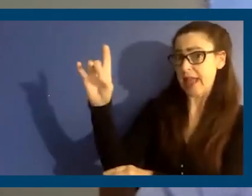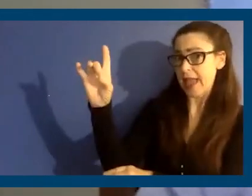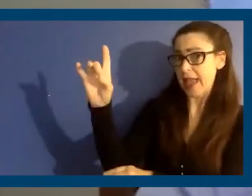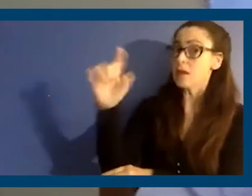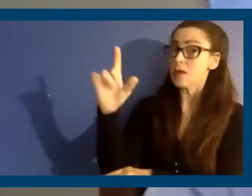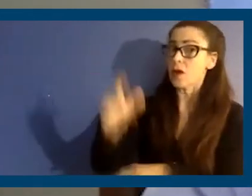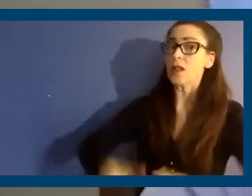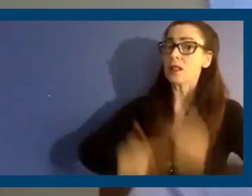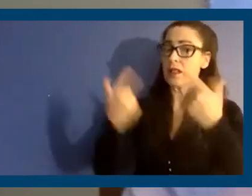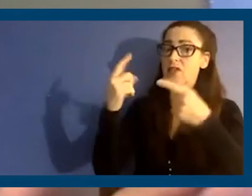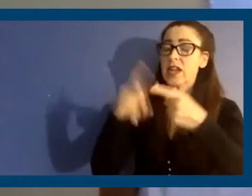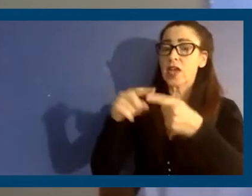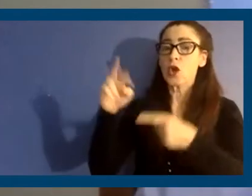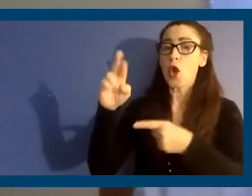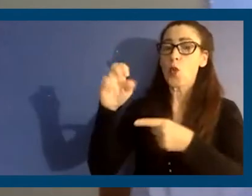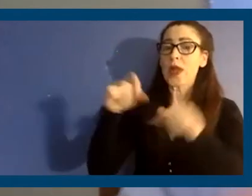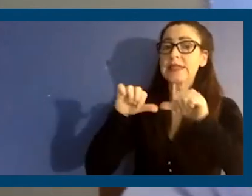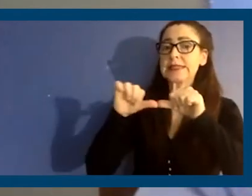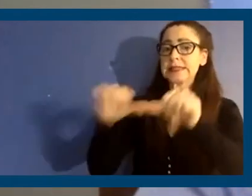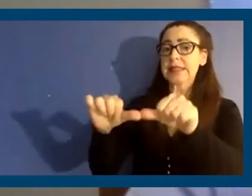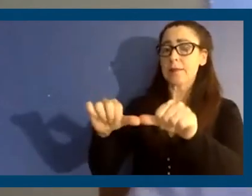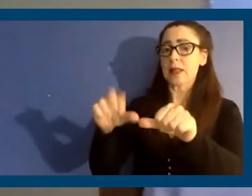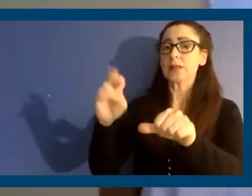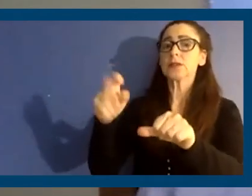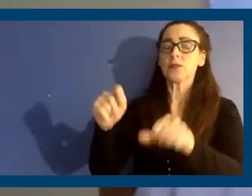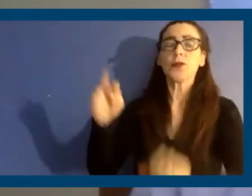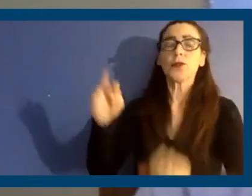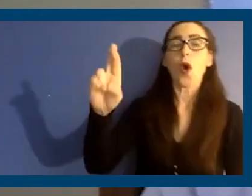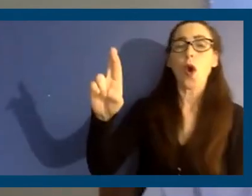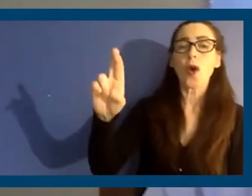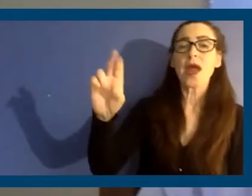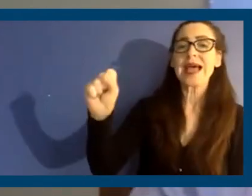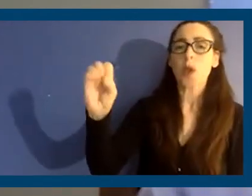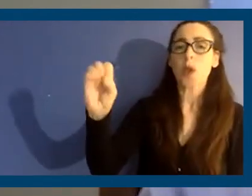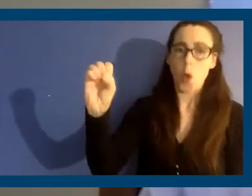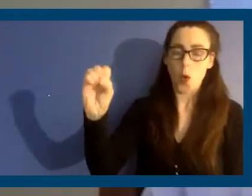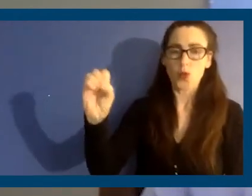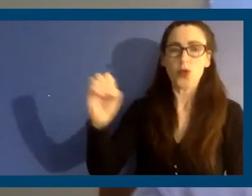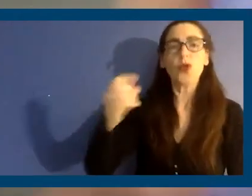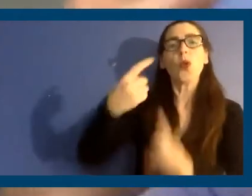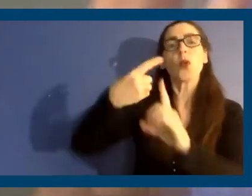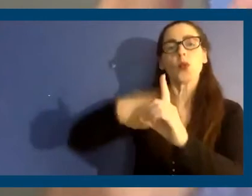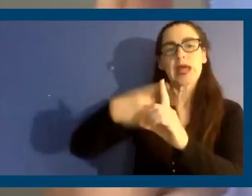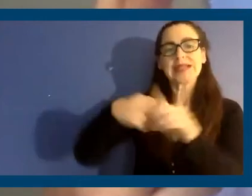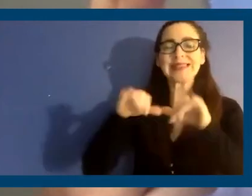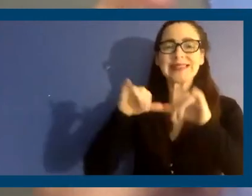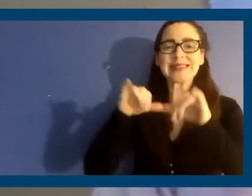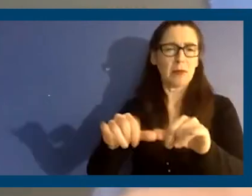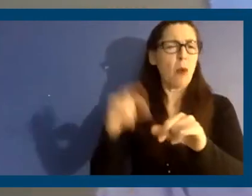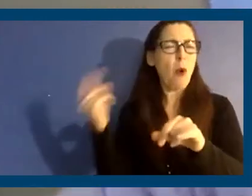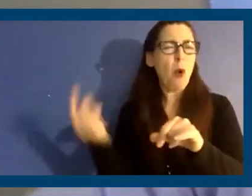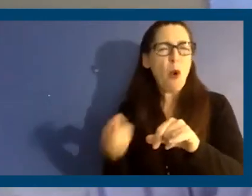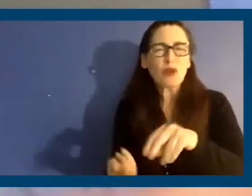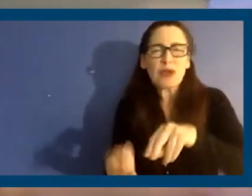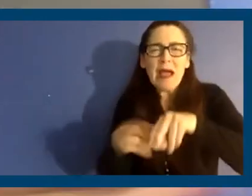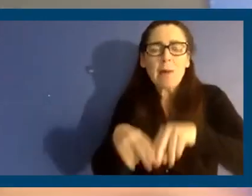living in a rent stabilized unit or RSO building. So basically, your rent could only go up roughly 3%. So